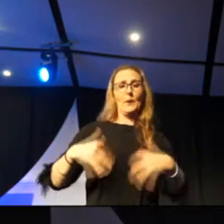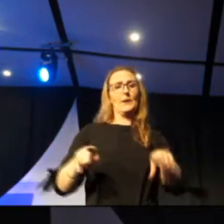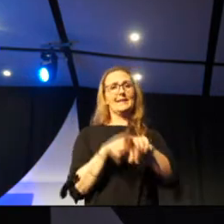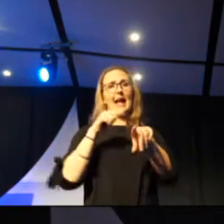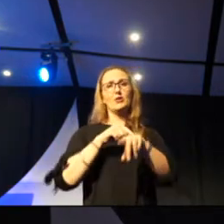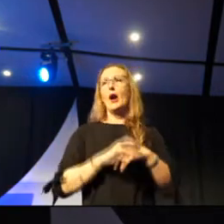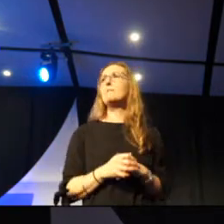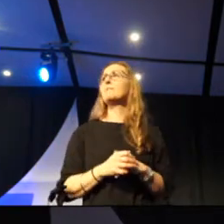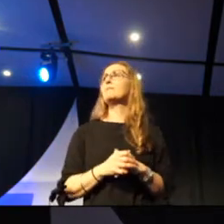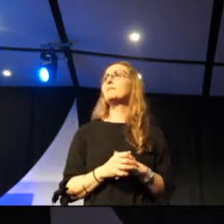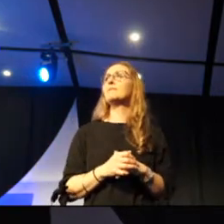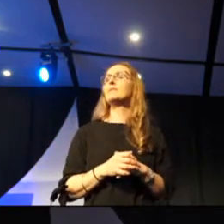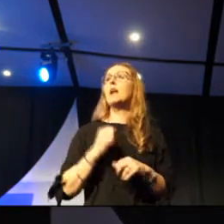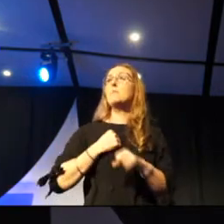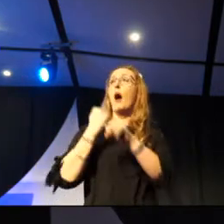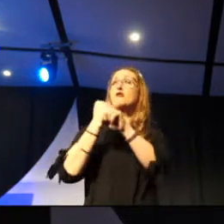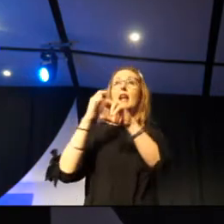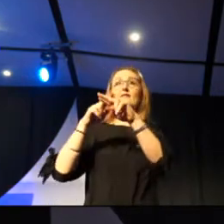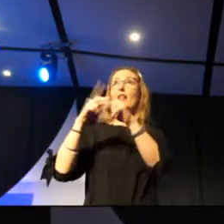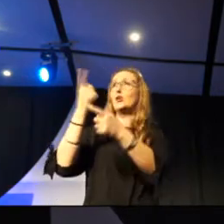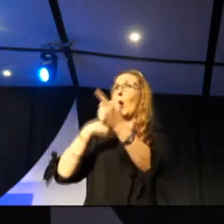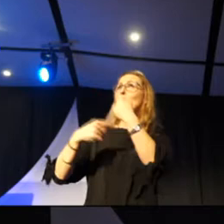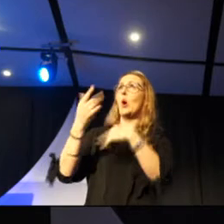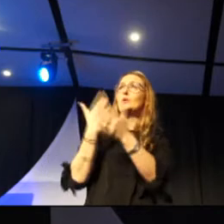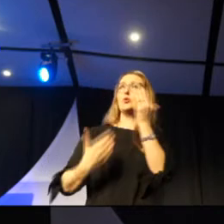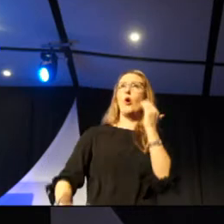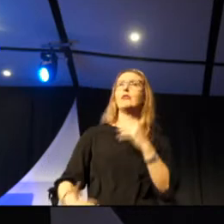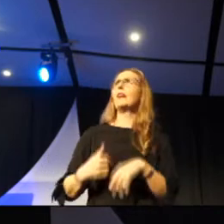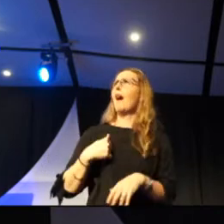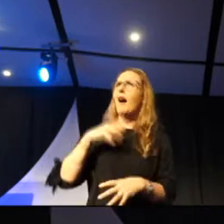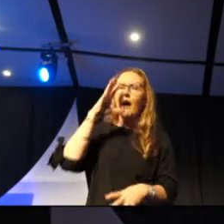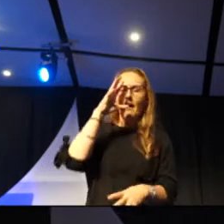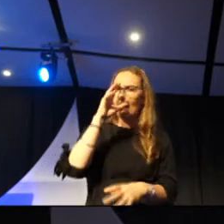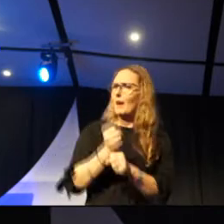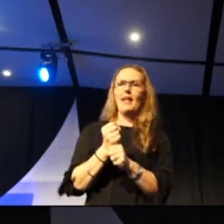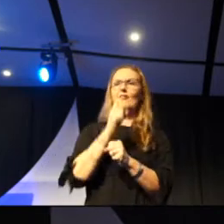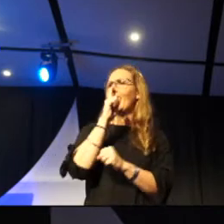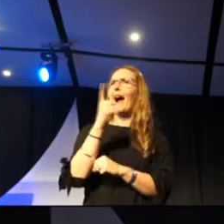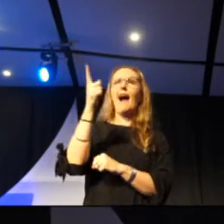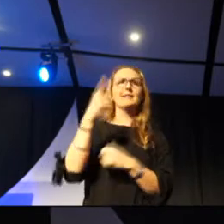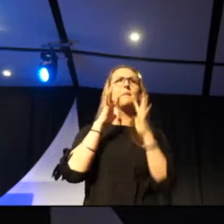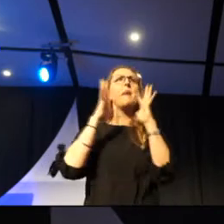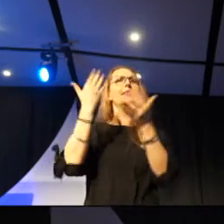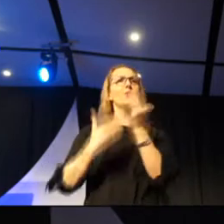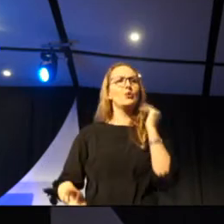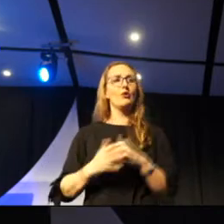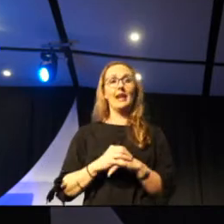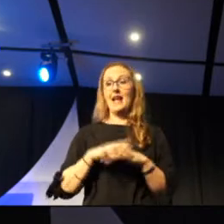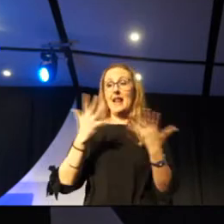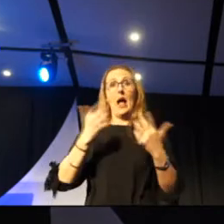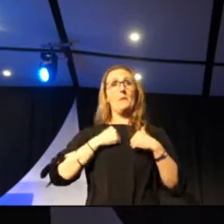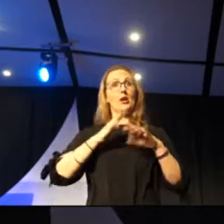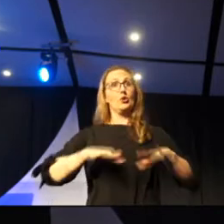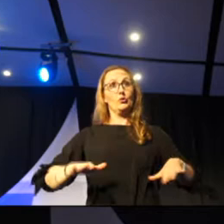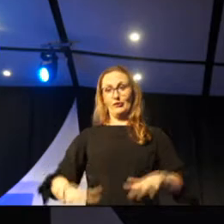or my father had. That just seemed too far-fetched to be true. And now my children grow up in the same